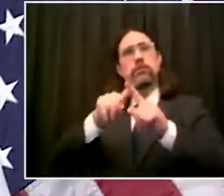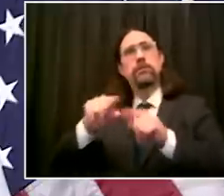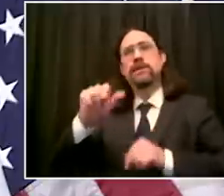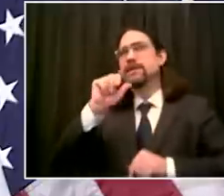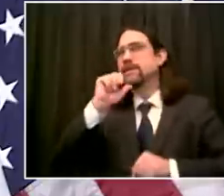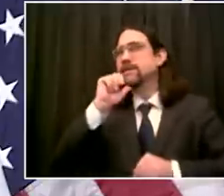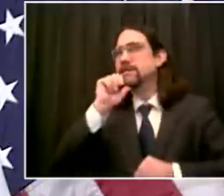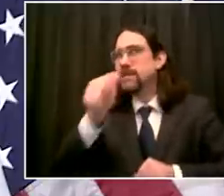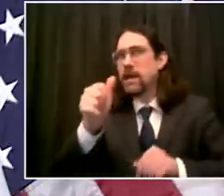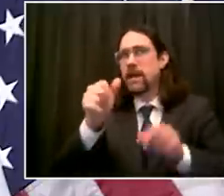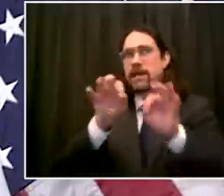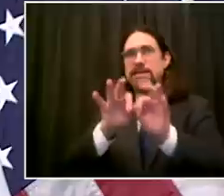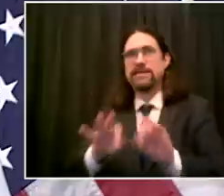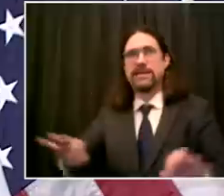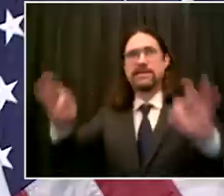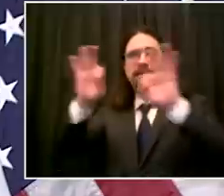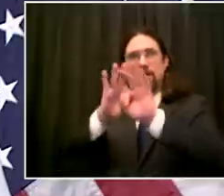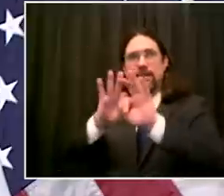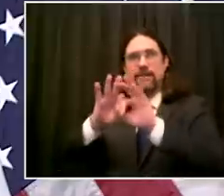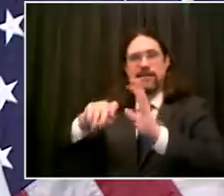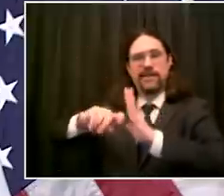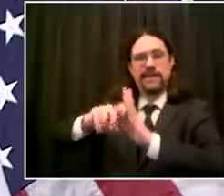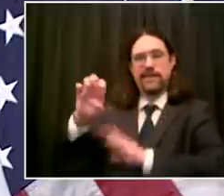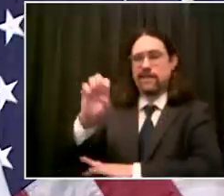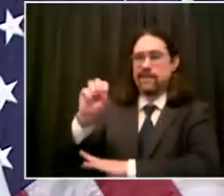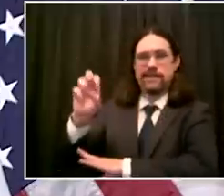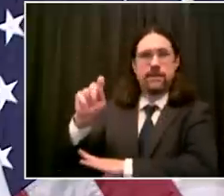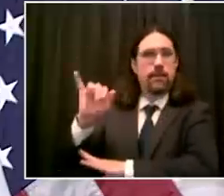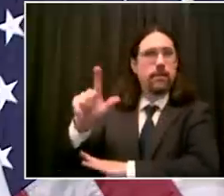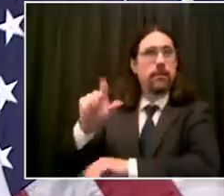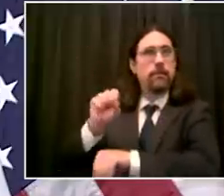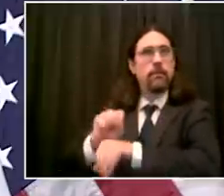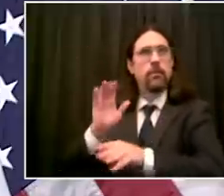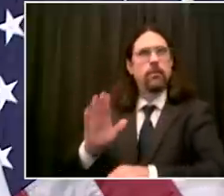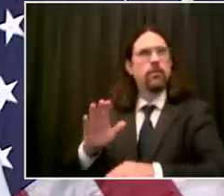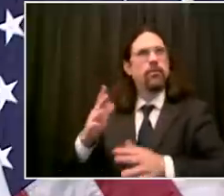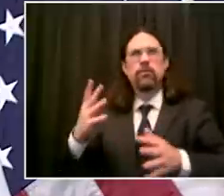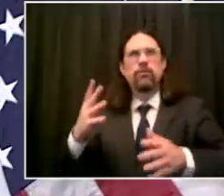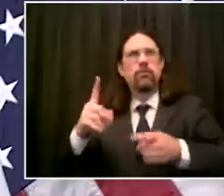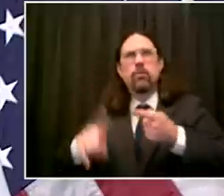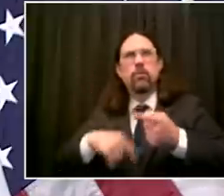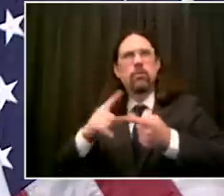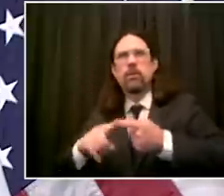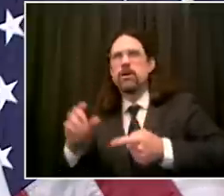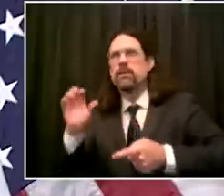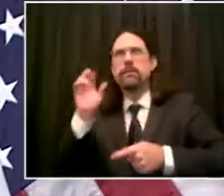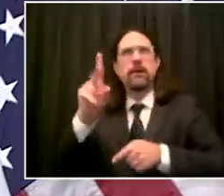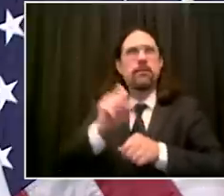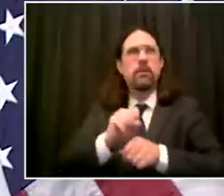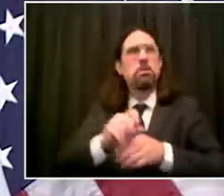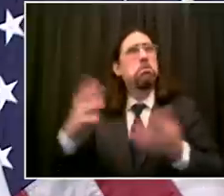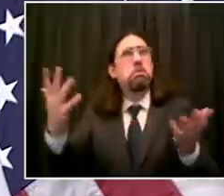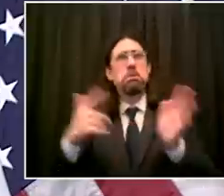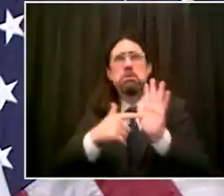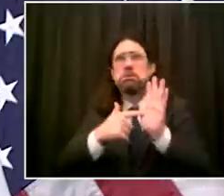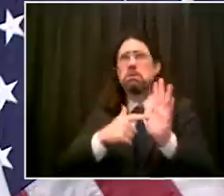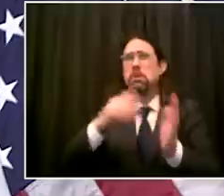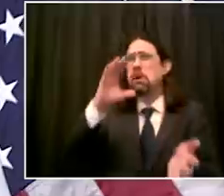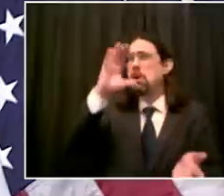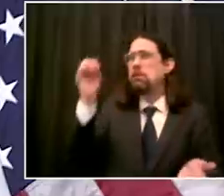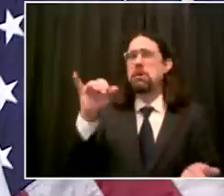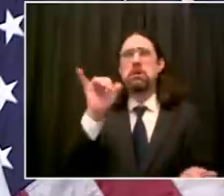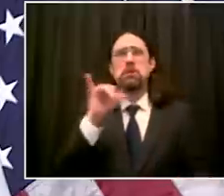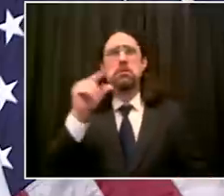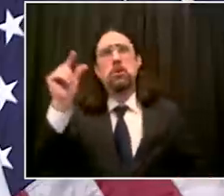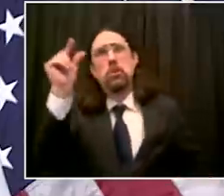and others extending their work from home for their employees until the end of the year it seems like you've been looking at this issue on a month-to-month